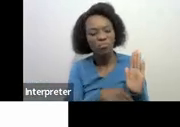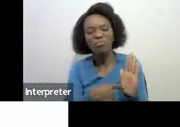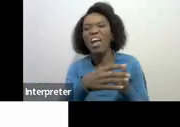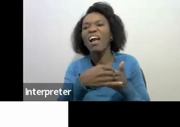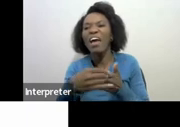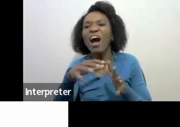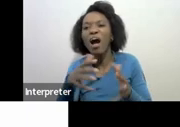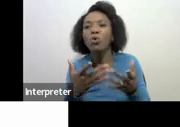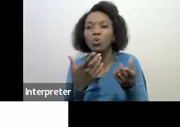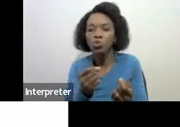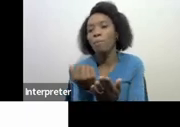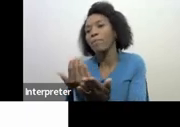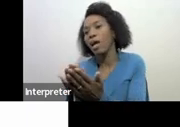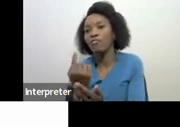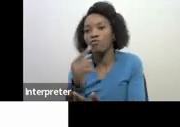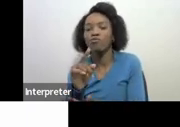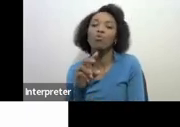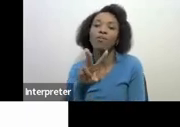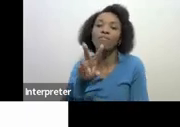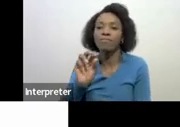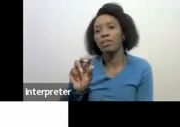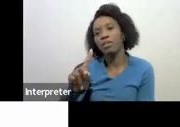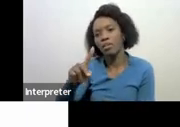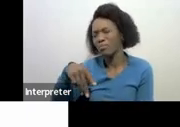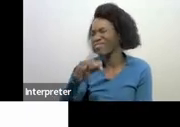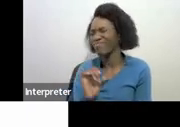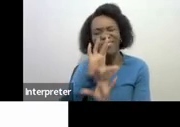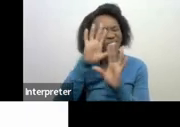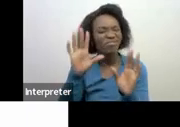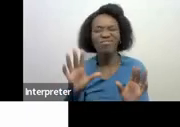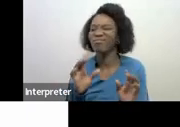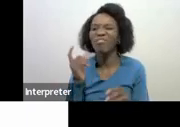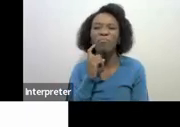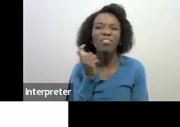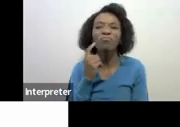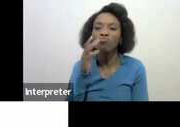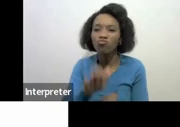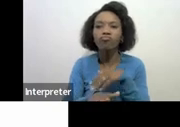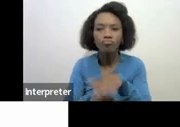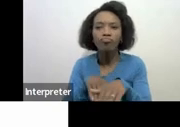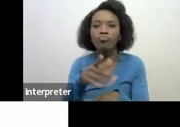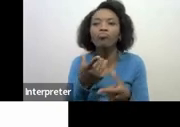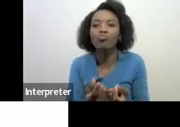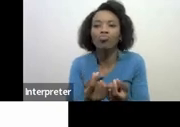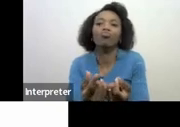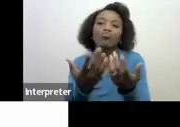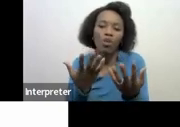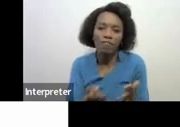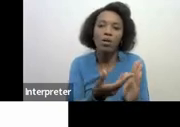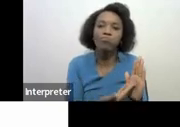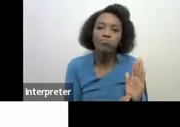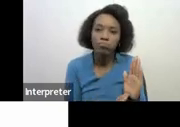you find that and it's very straightforward it will guide you step by step and then finally